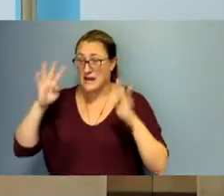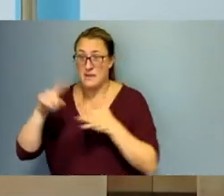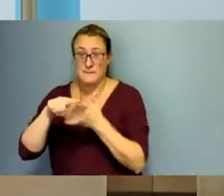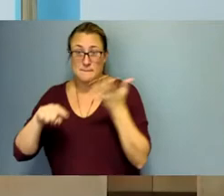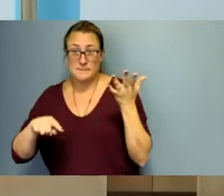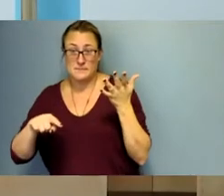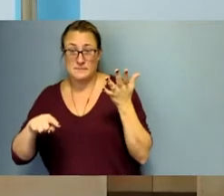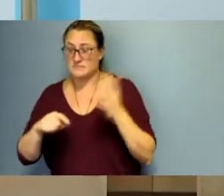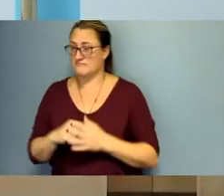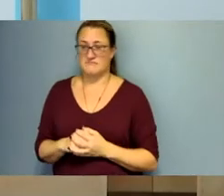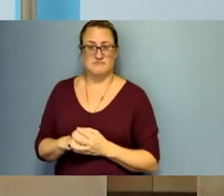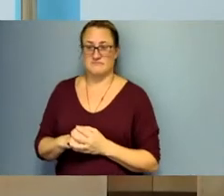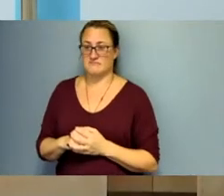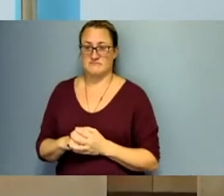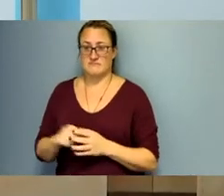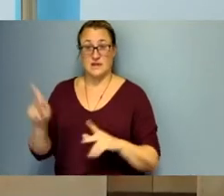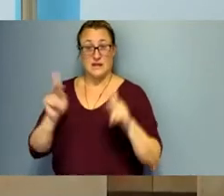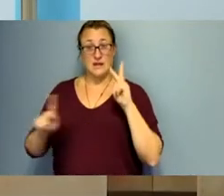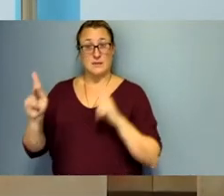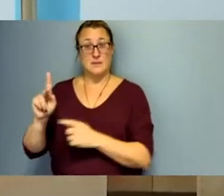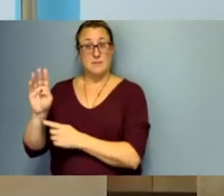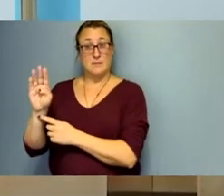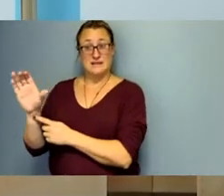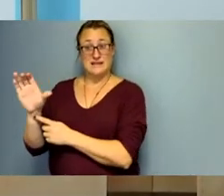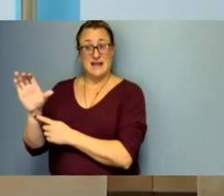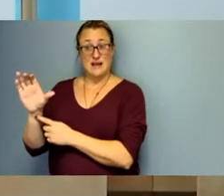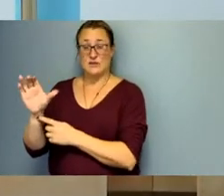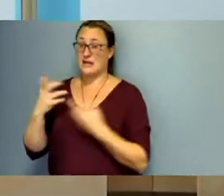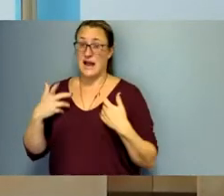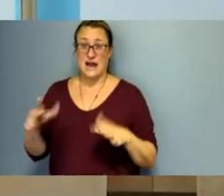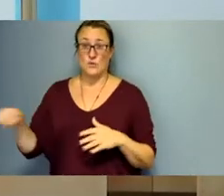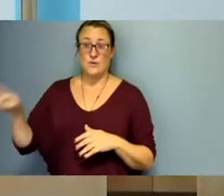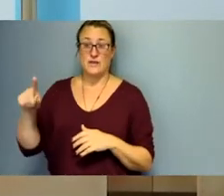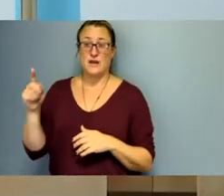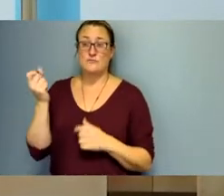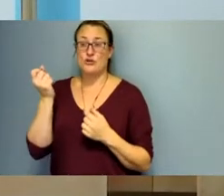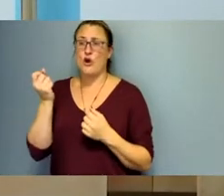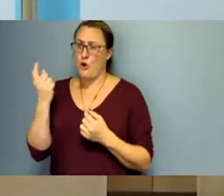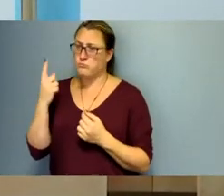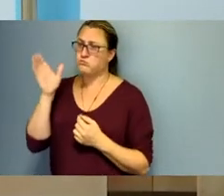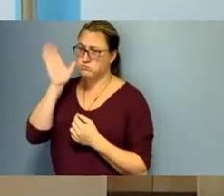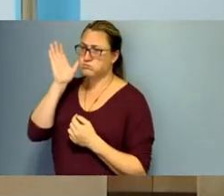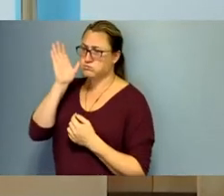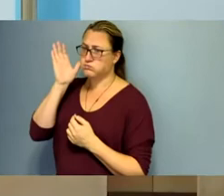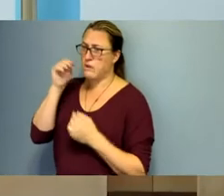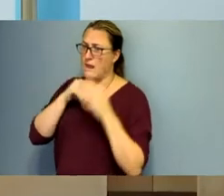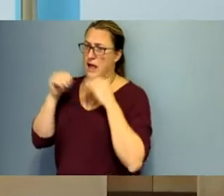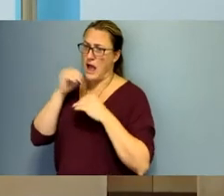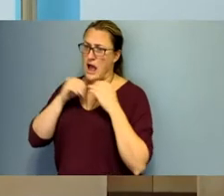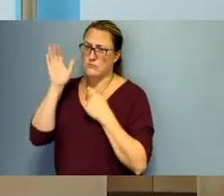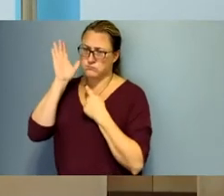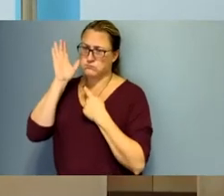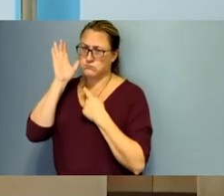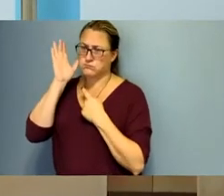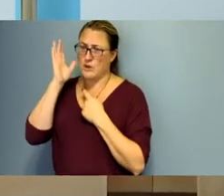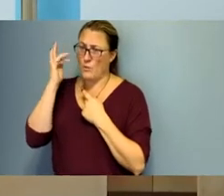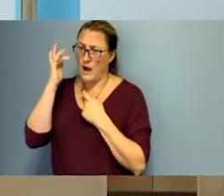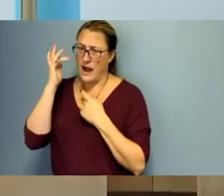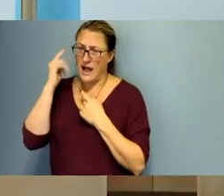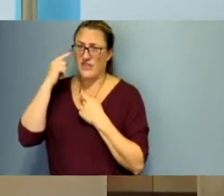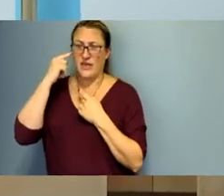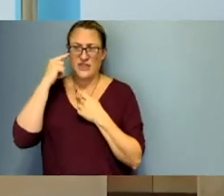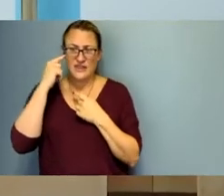can't have the people of bucks county hear lies and lies and lies because eventually they'll start to think that they're true